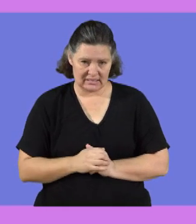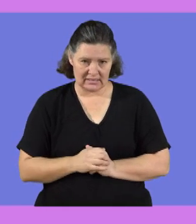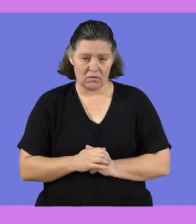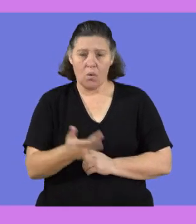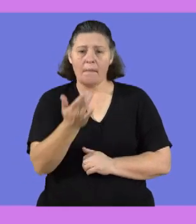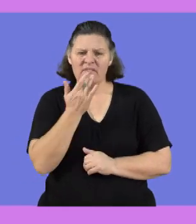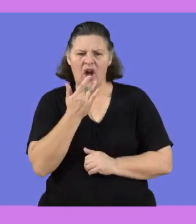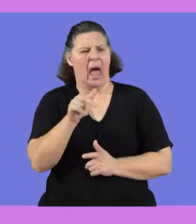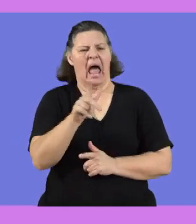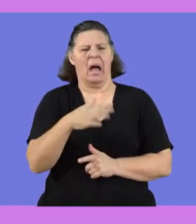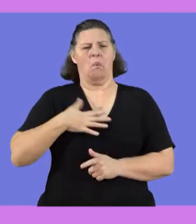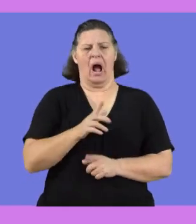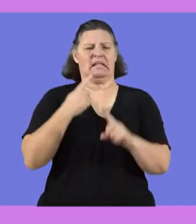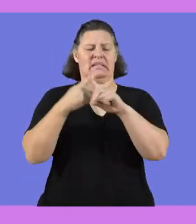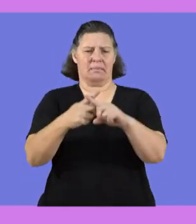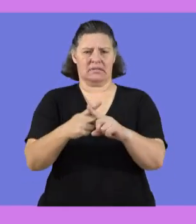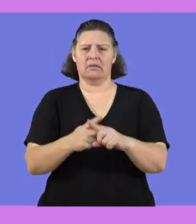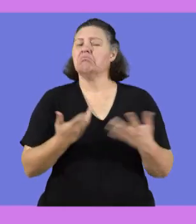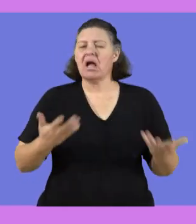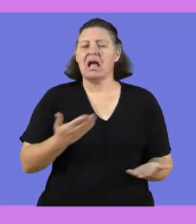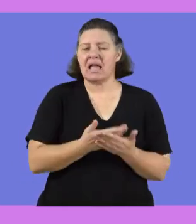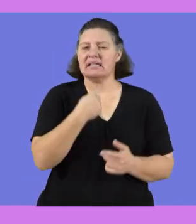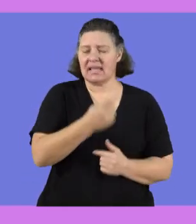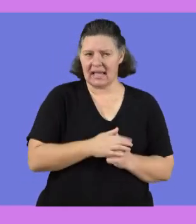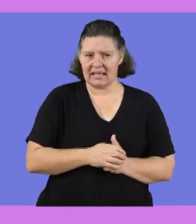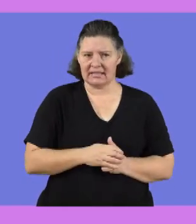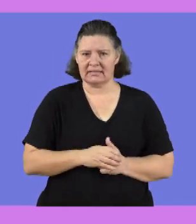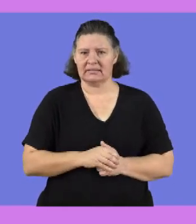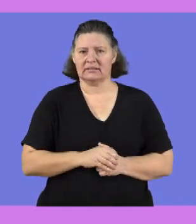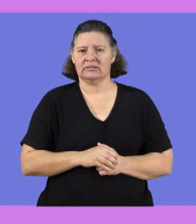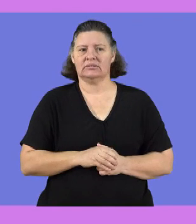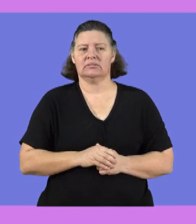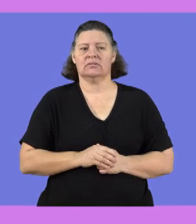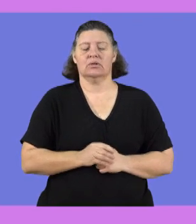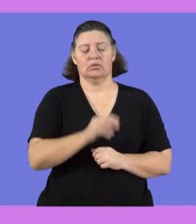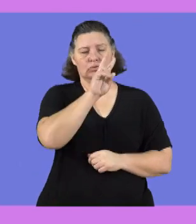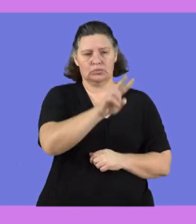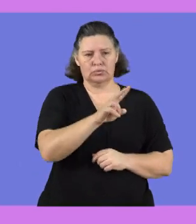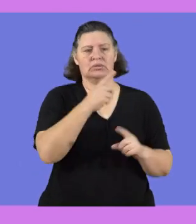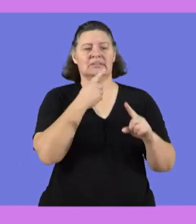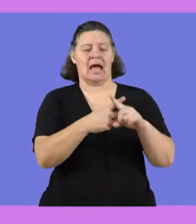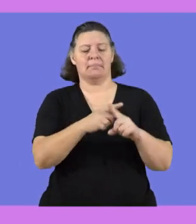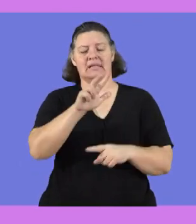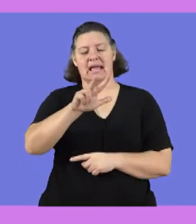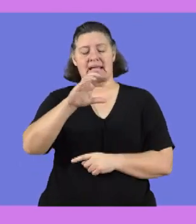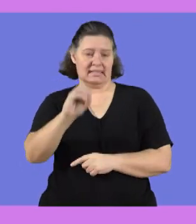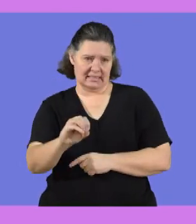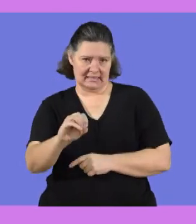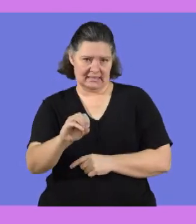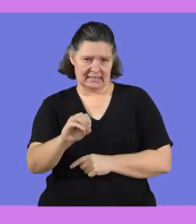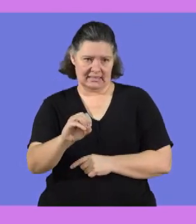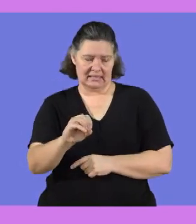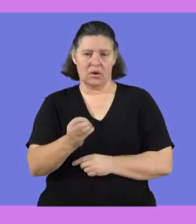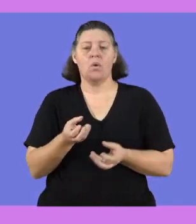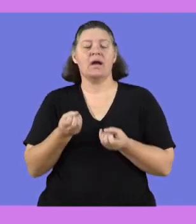And for those who prefer to multiply multiply, you can as well say for two, you say two by